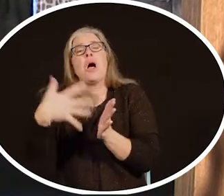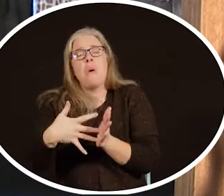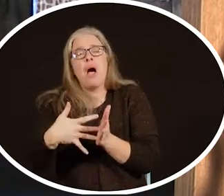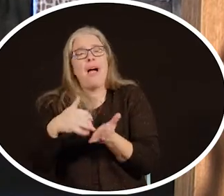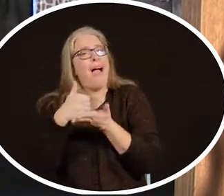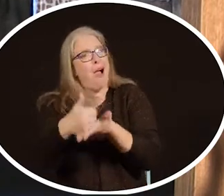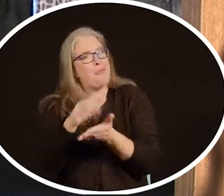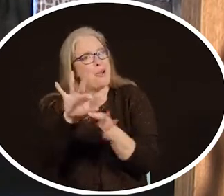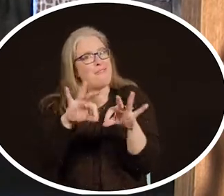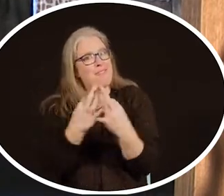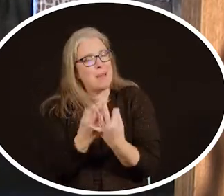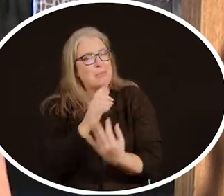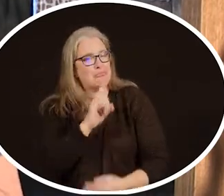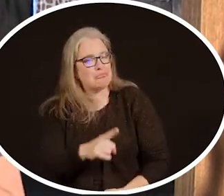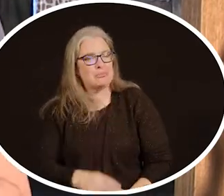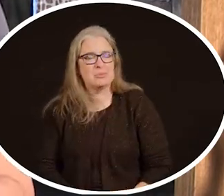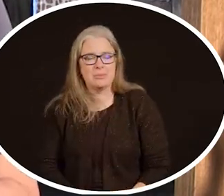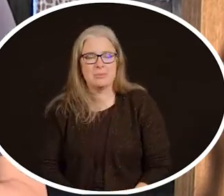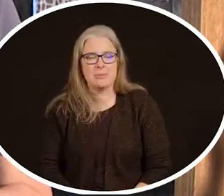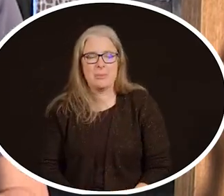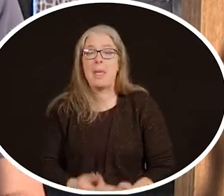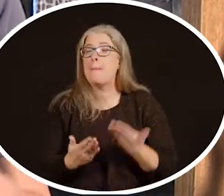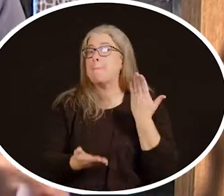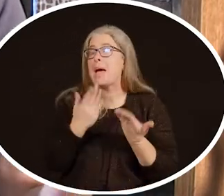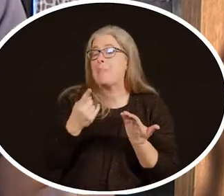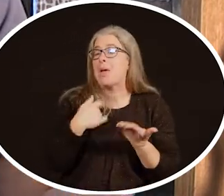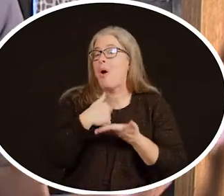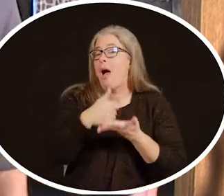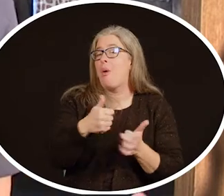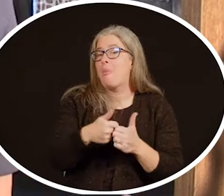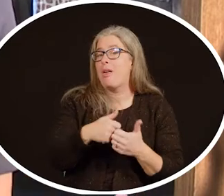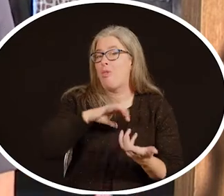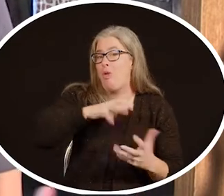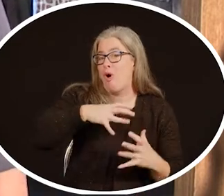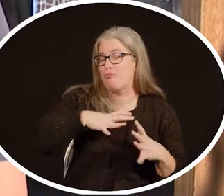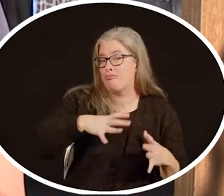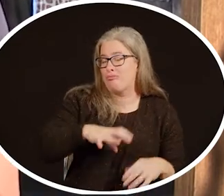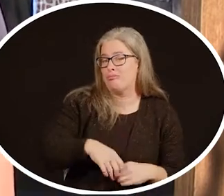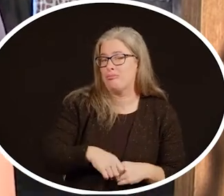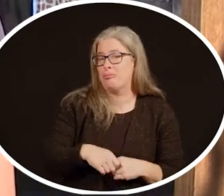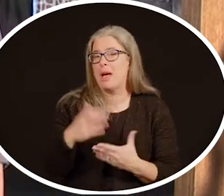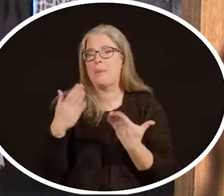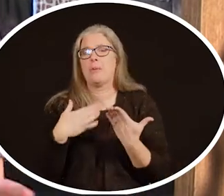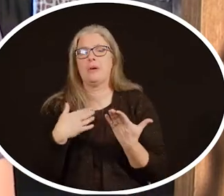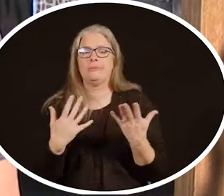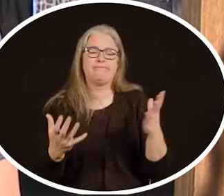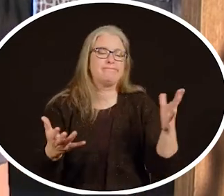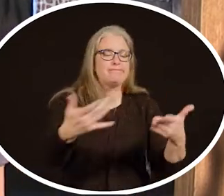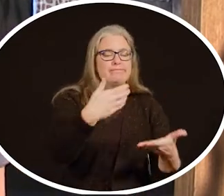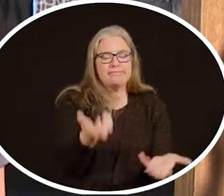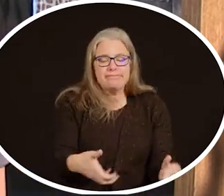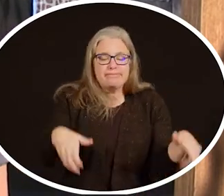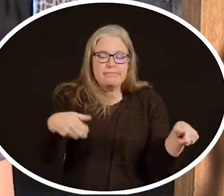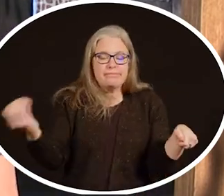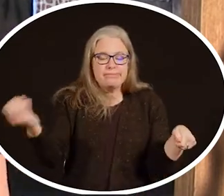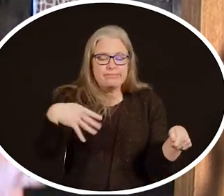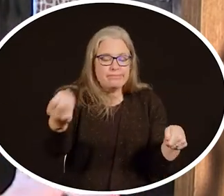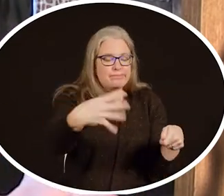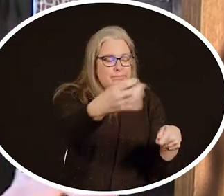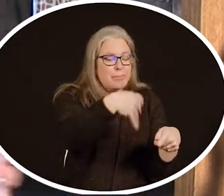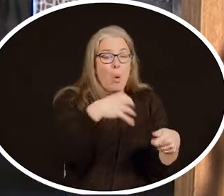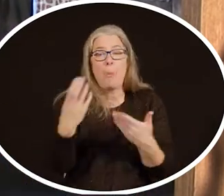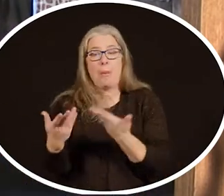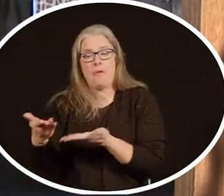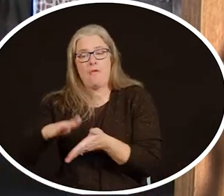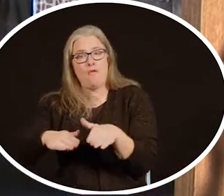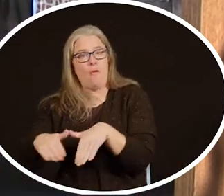in a while to help your family out. Maybe you help with the laundry. Maybe you collect it, put it in a basket or help to